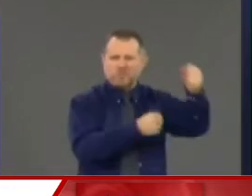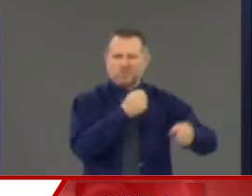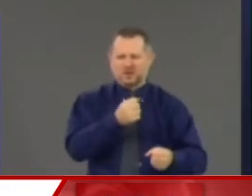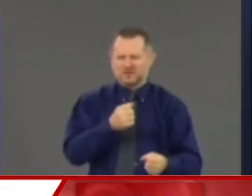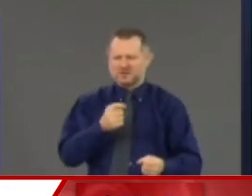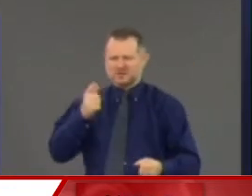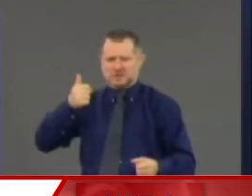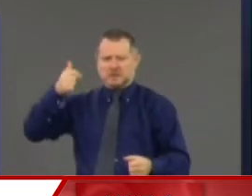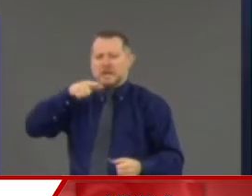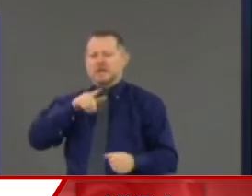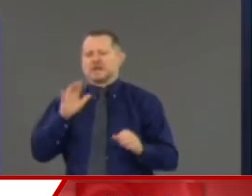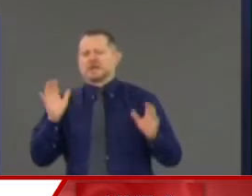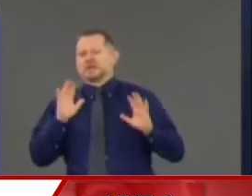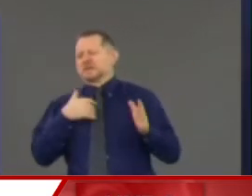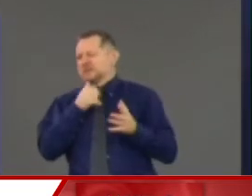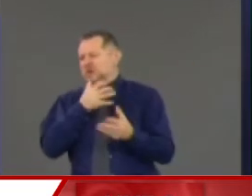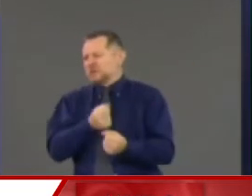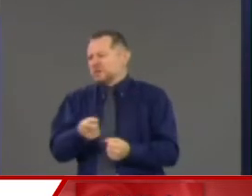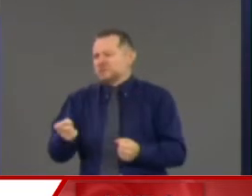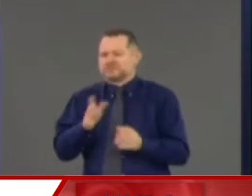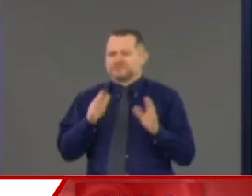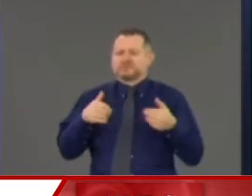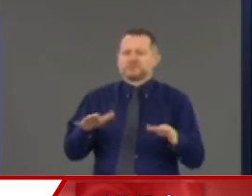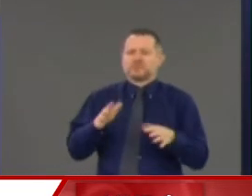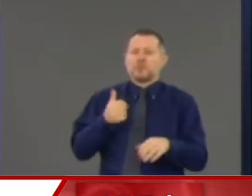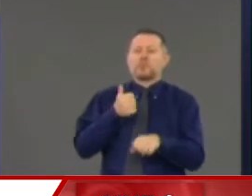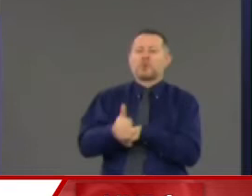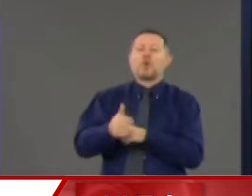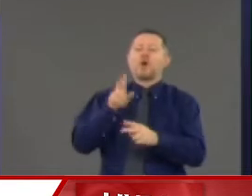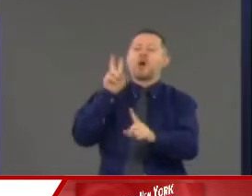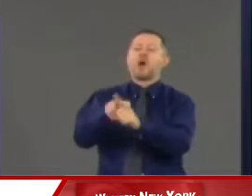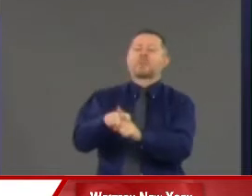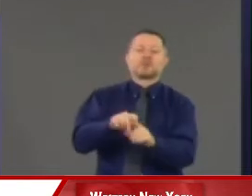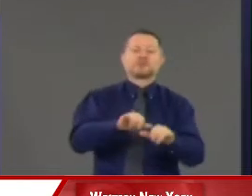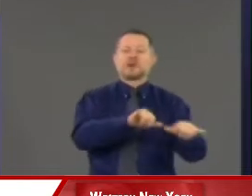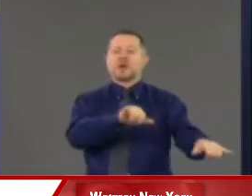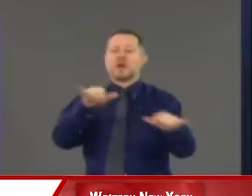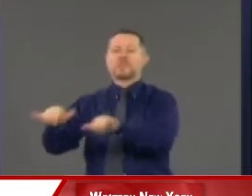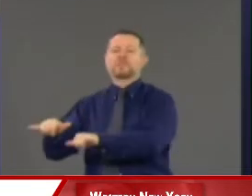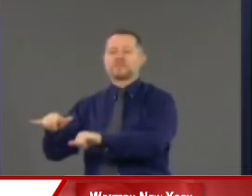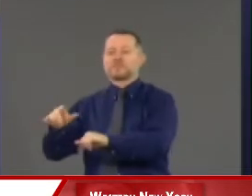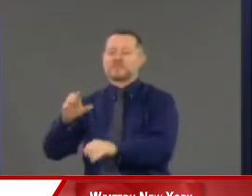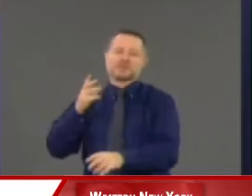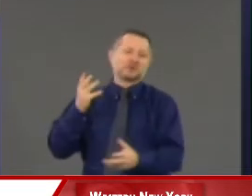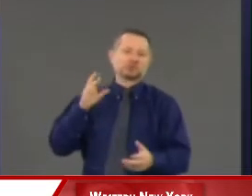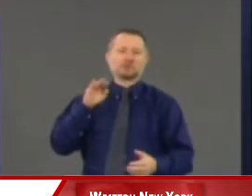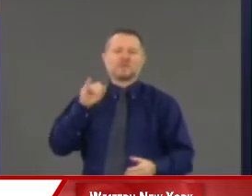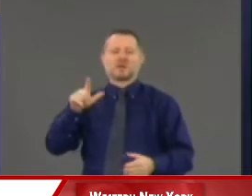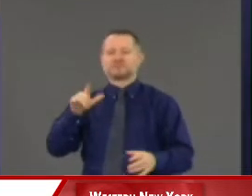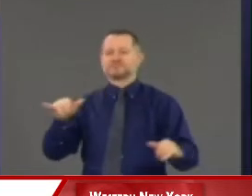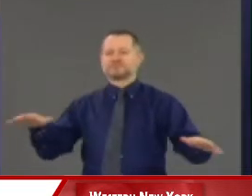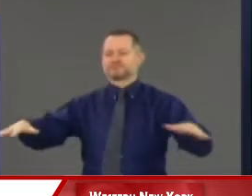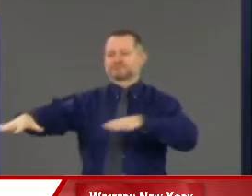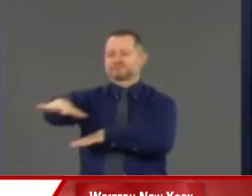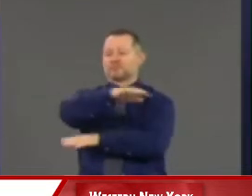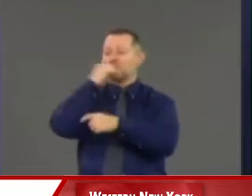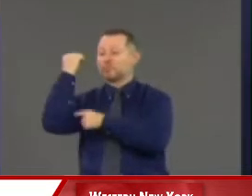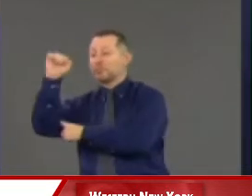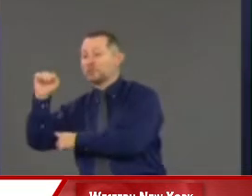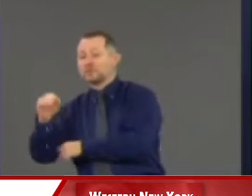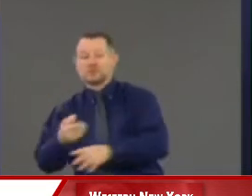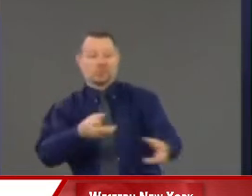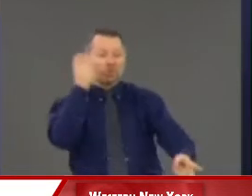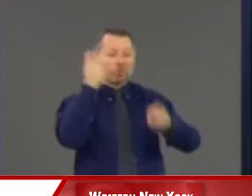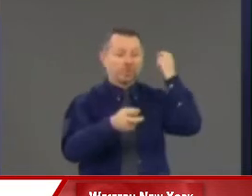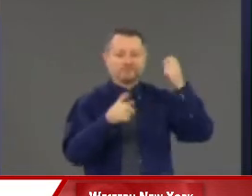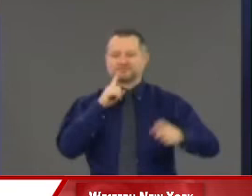to now say they're all criminals and try to color the whole protest with the looting